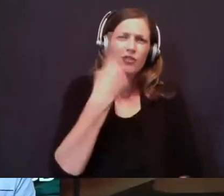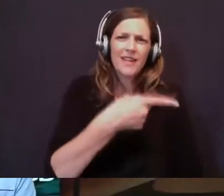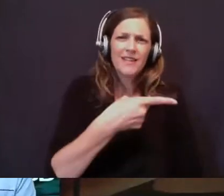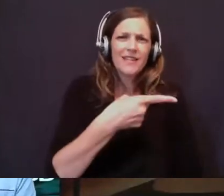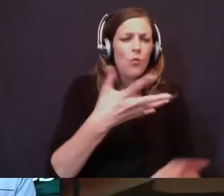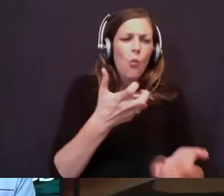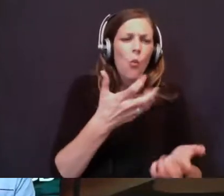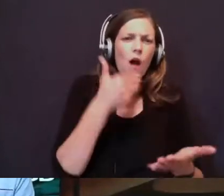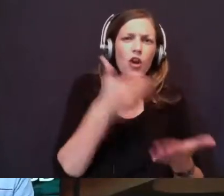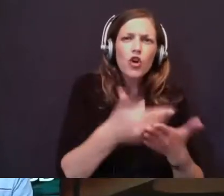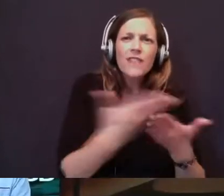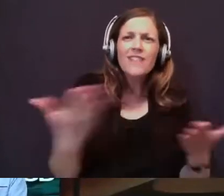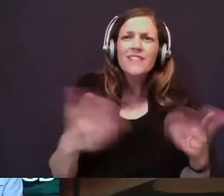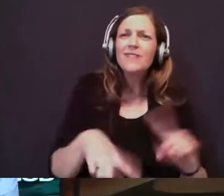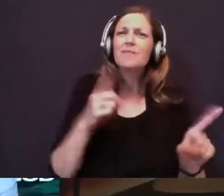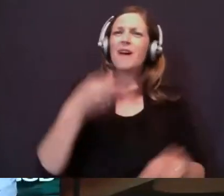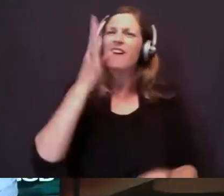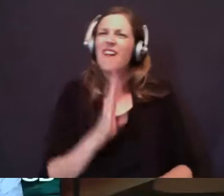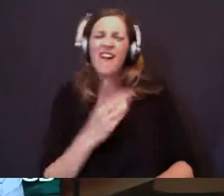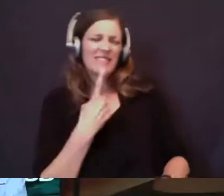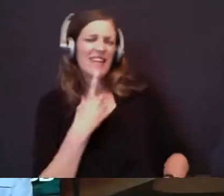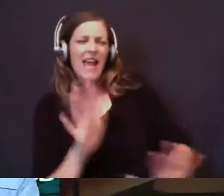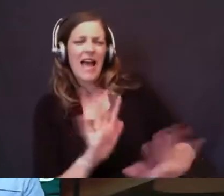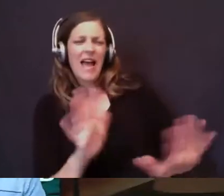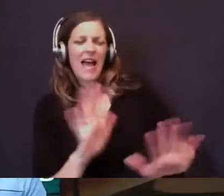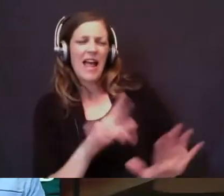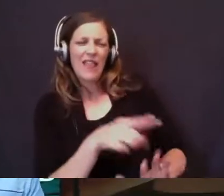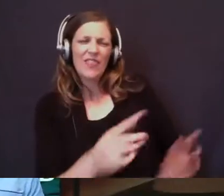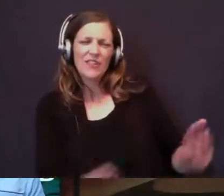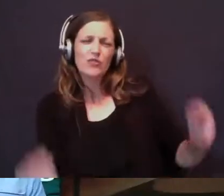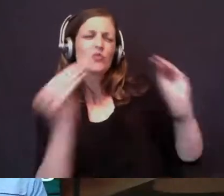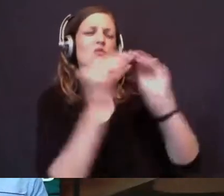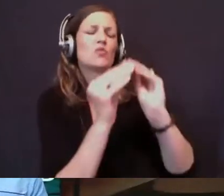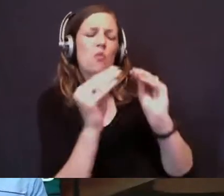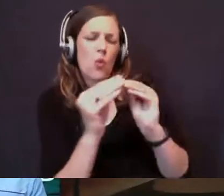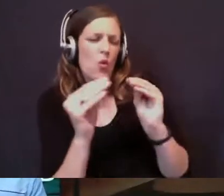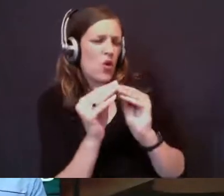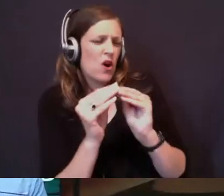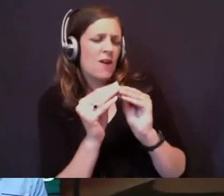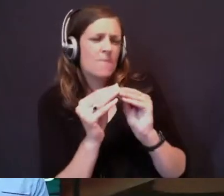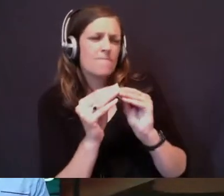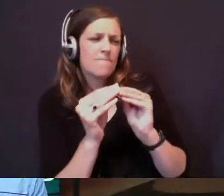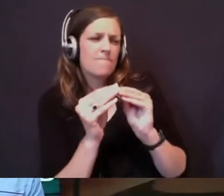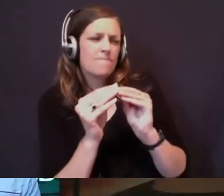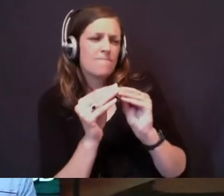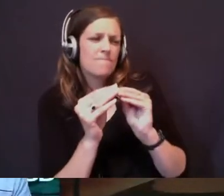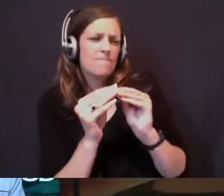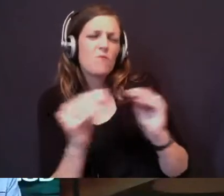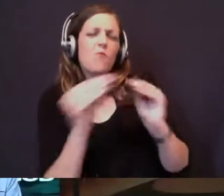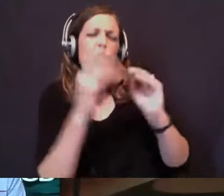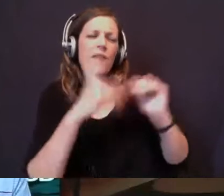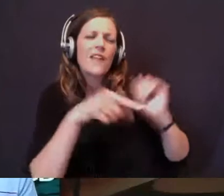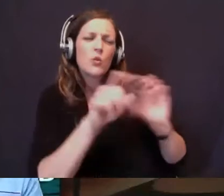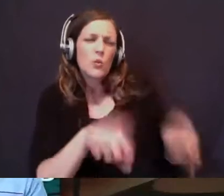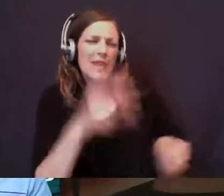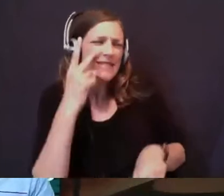things. But God was saying, Elijah, there is so much more than what you can see, than what